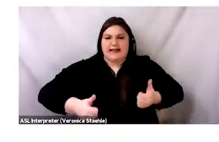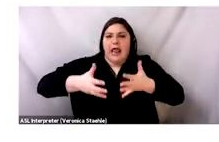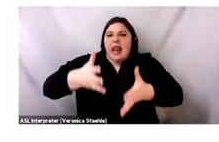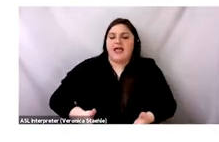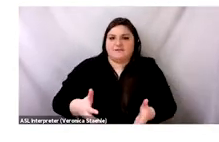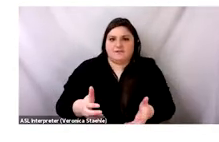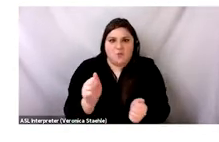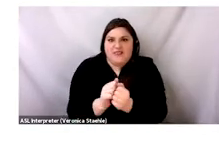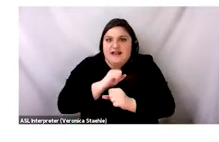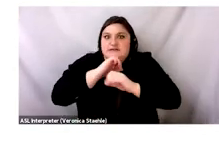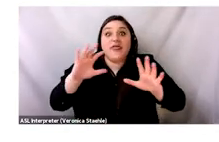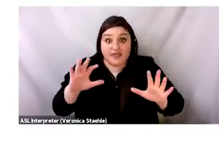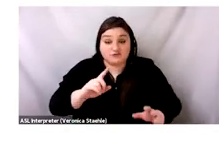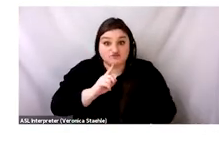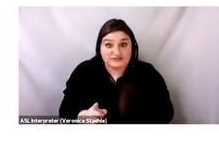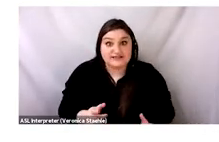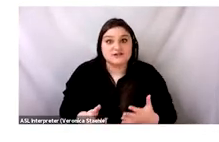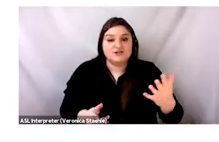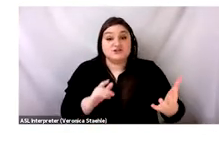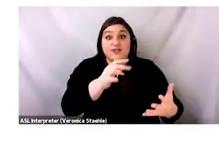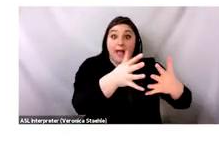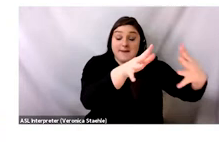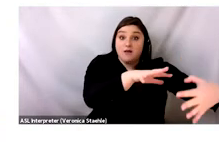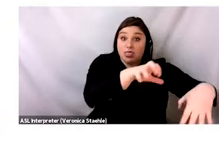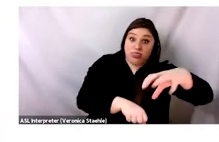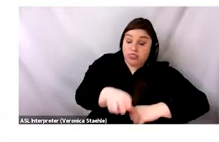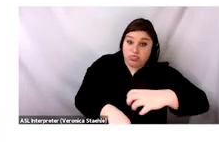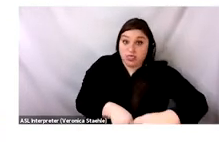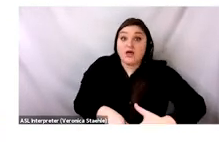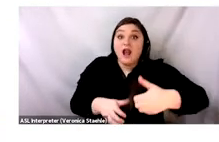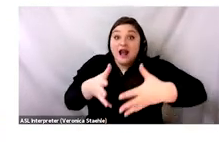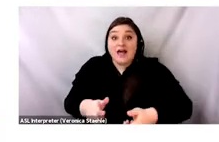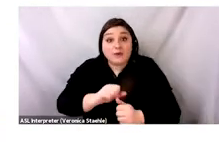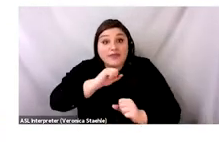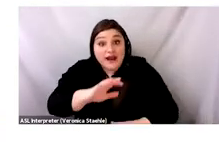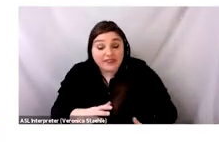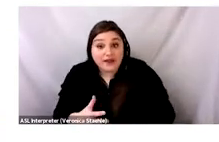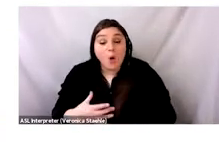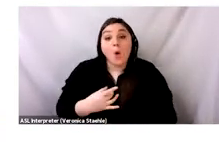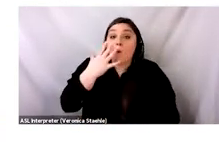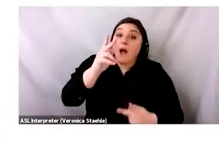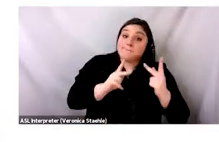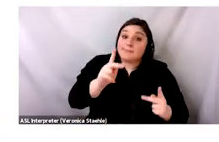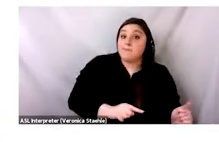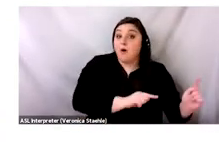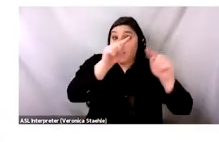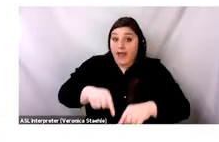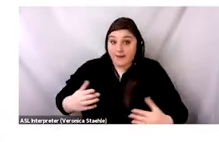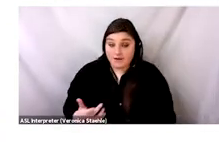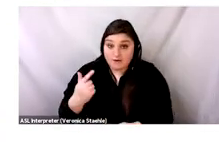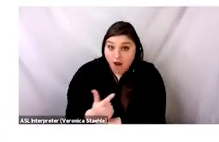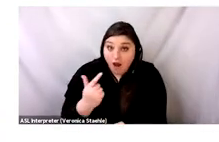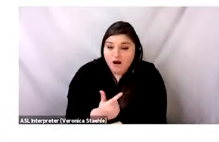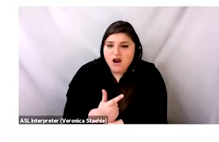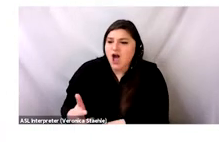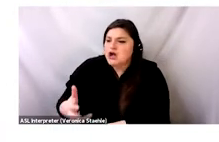they are used to. So with the idea of colonialism, mean, the White